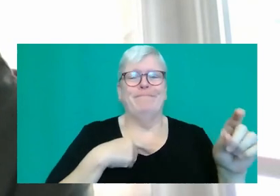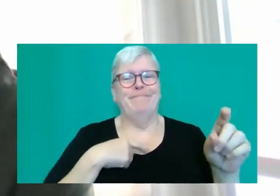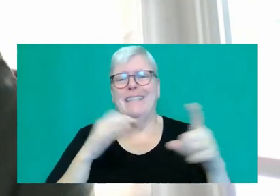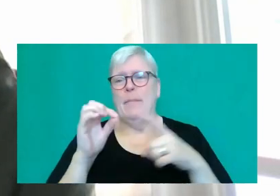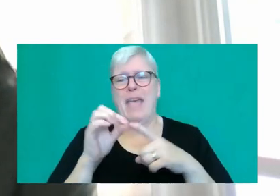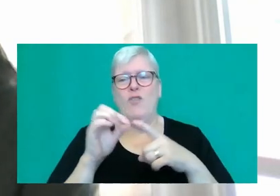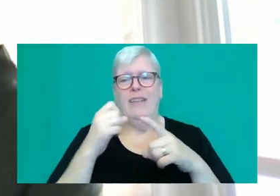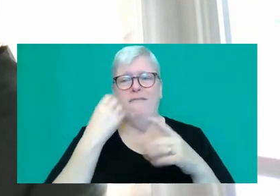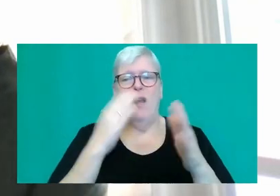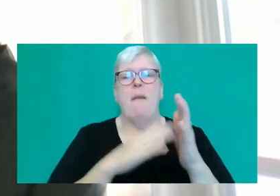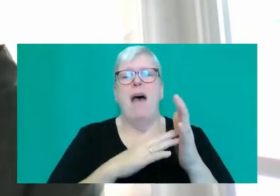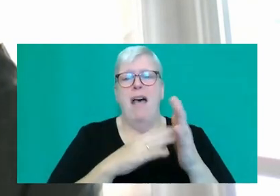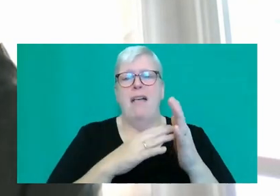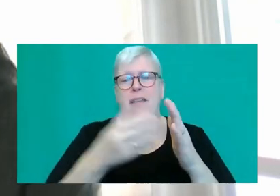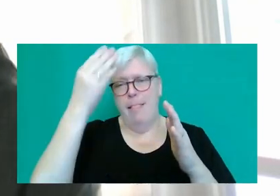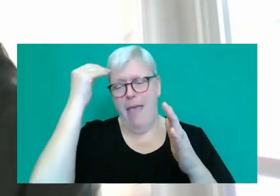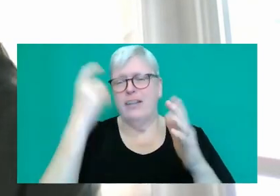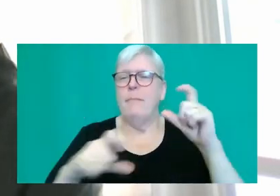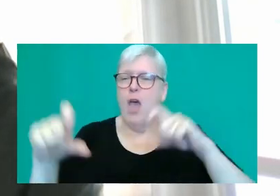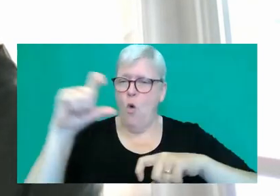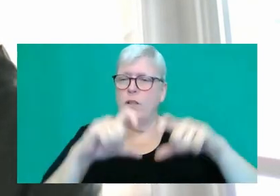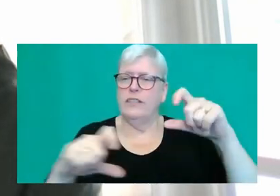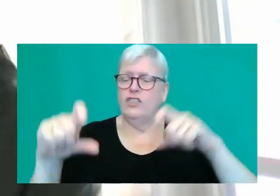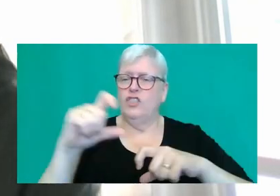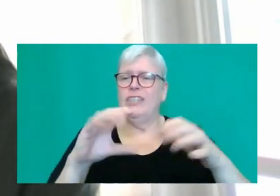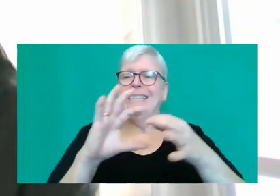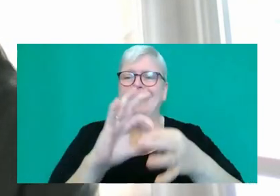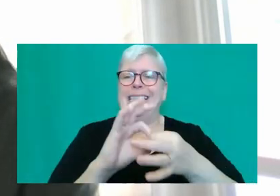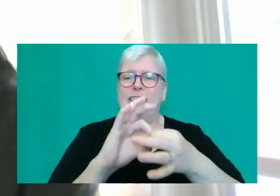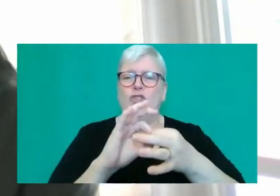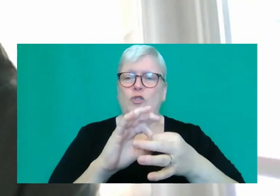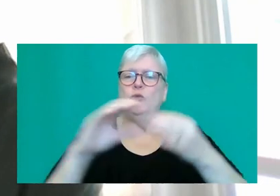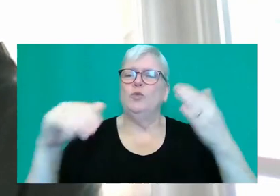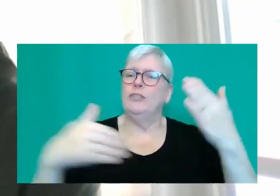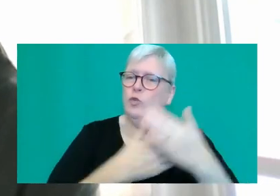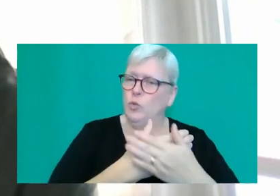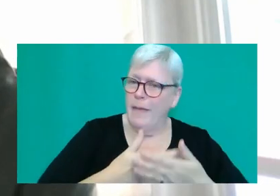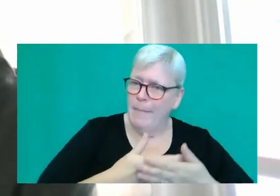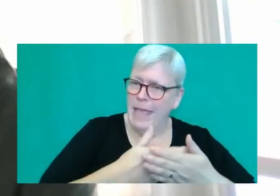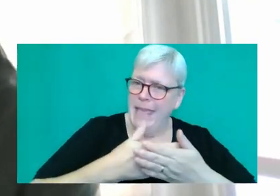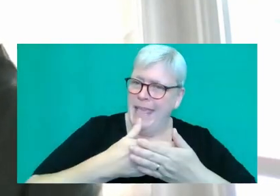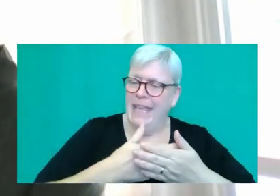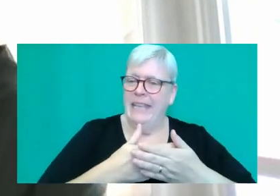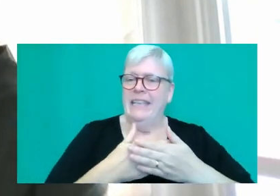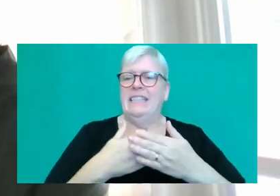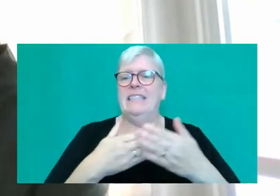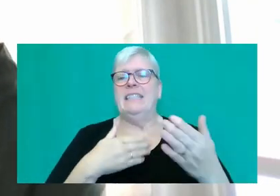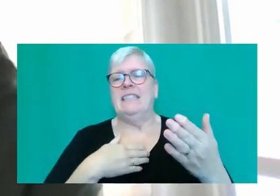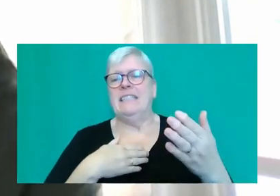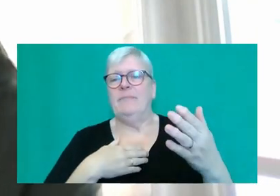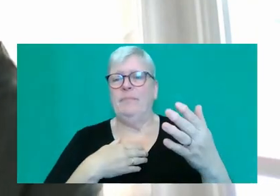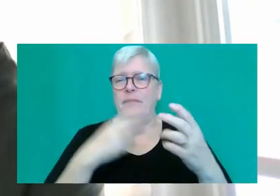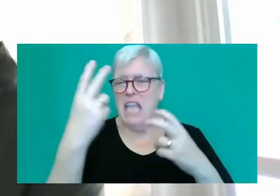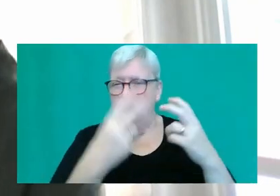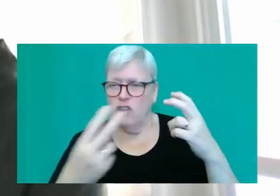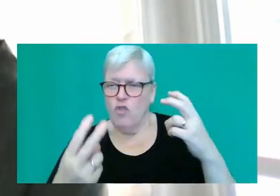as she had learned in a biology class, was linked to reproduction and the dotted line diagrams in the textbook